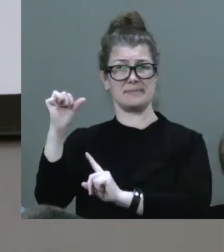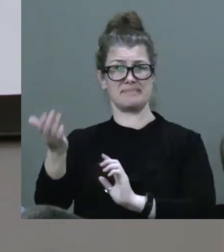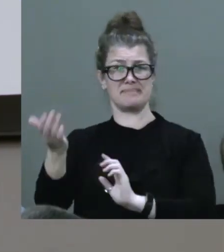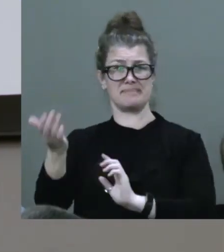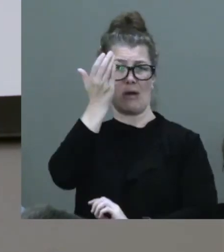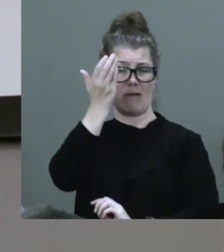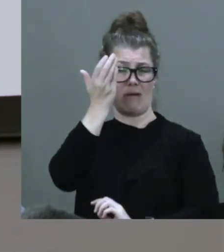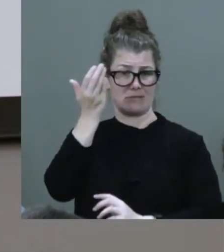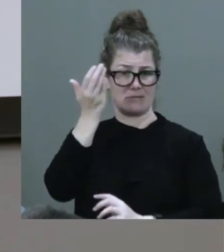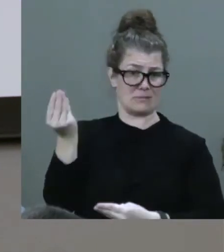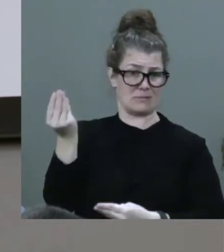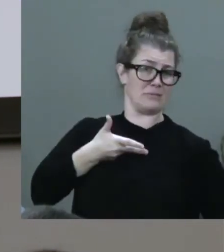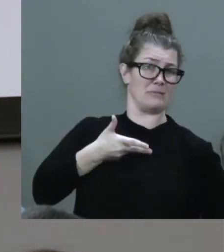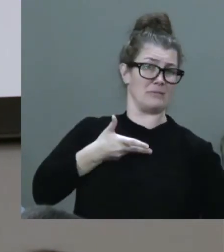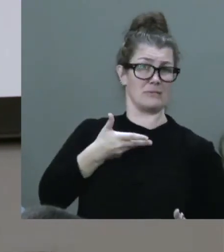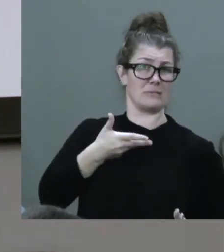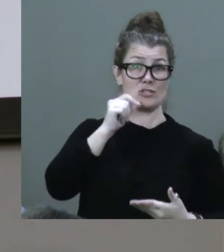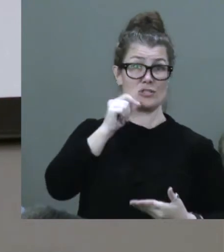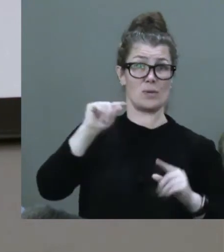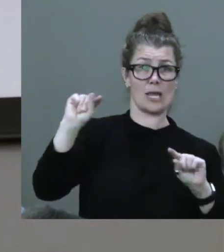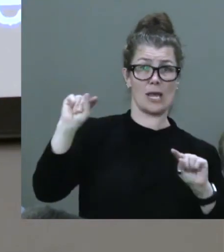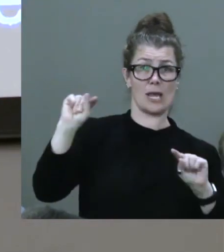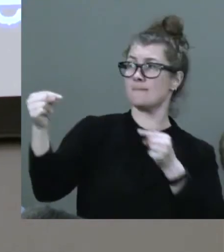Confront them, look them in the eye.